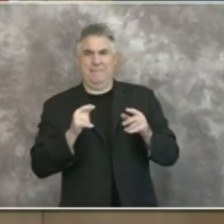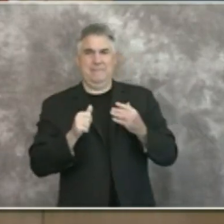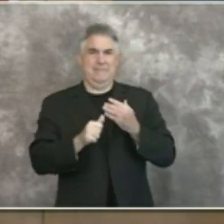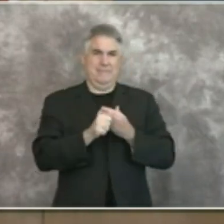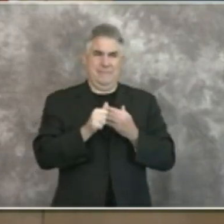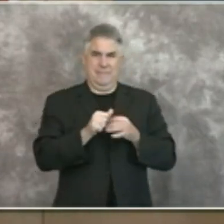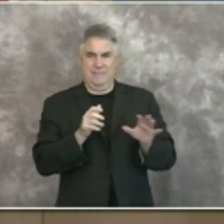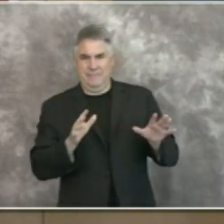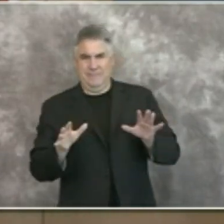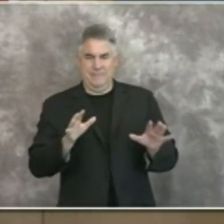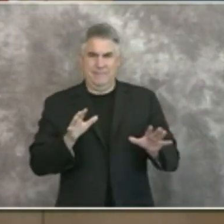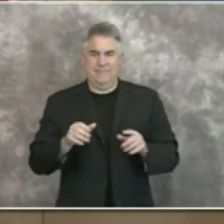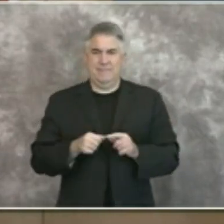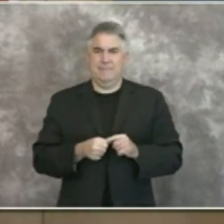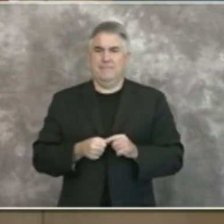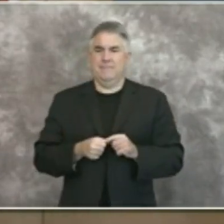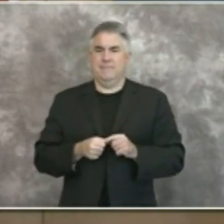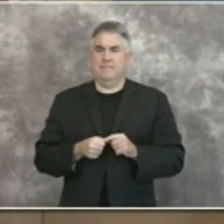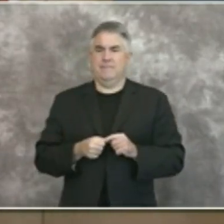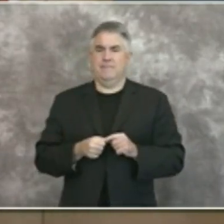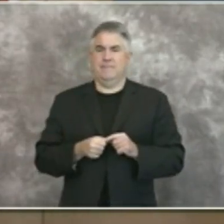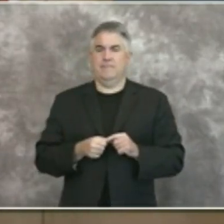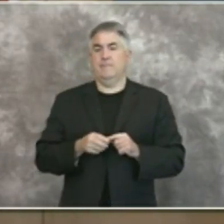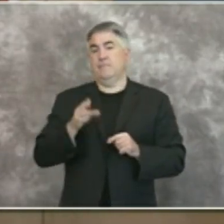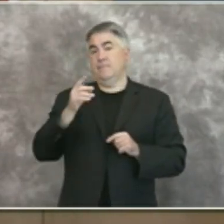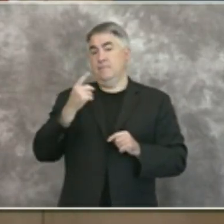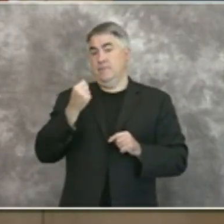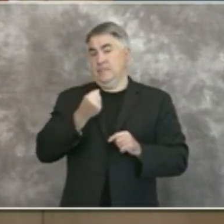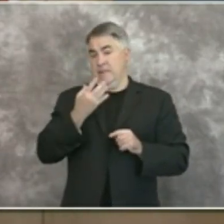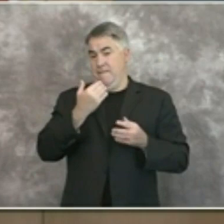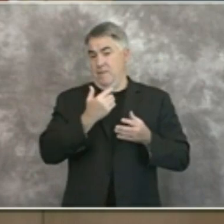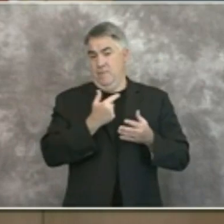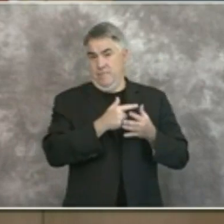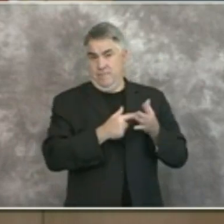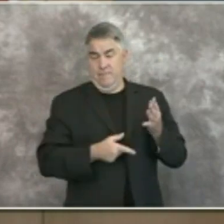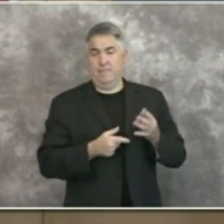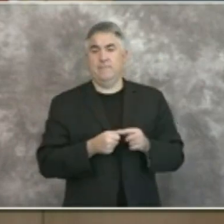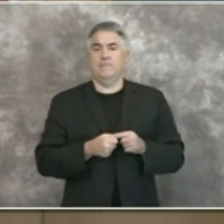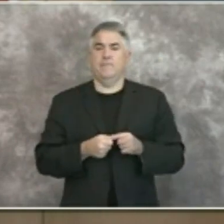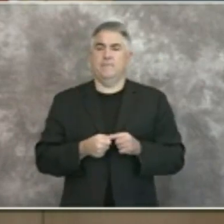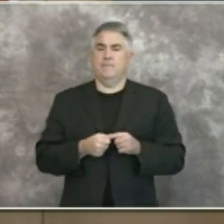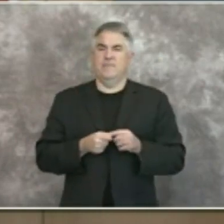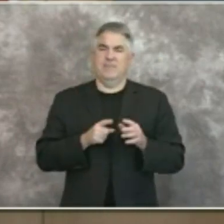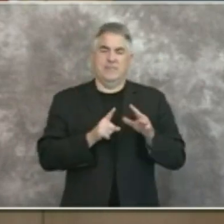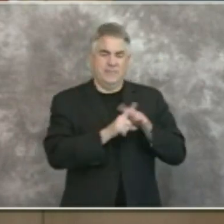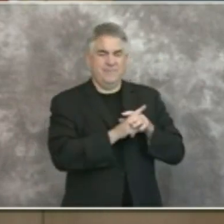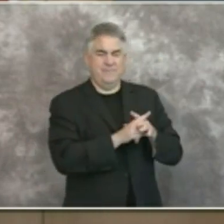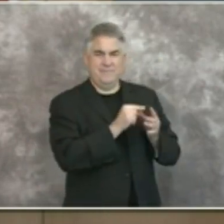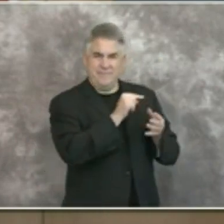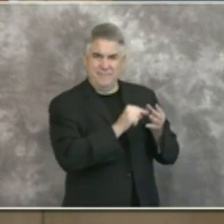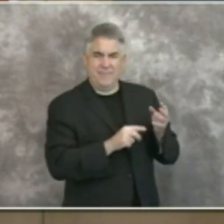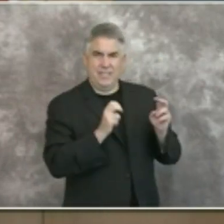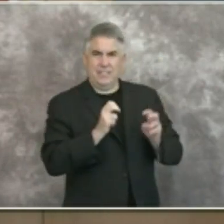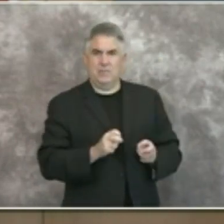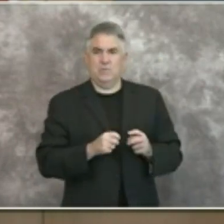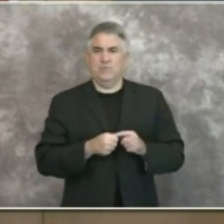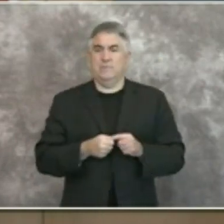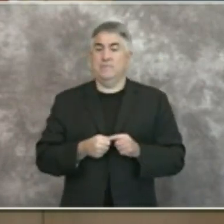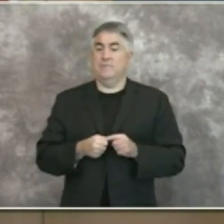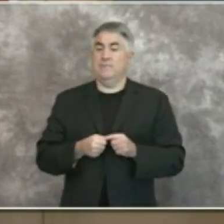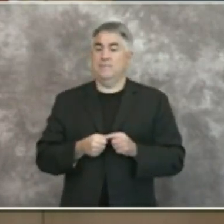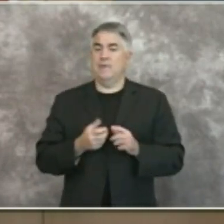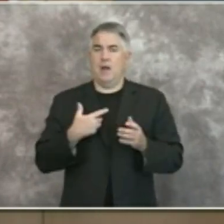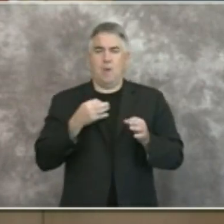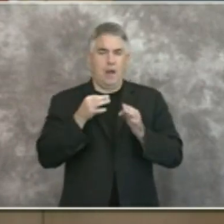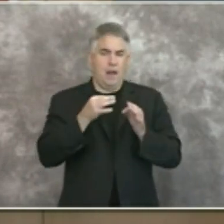there's a series of steps and and and and triggers and so I'm going to do my best to walk you through it we may have to come back and do it again but we